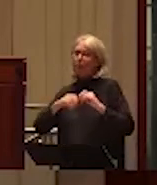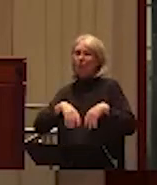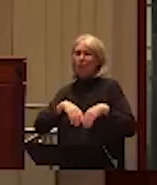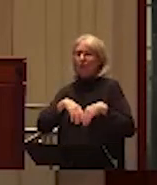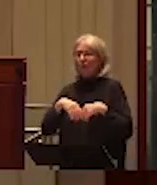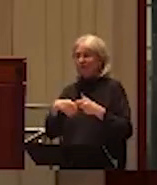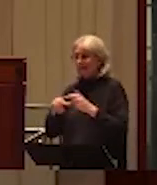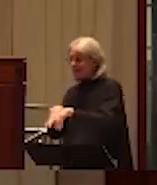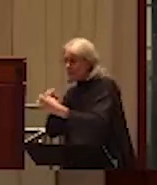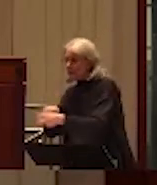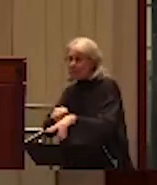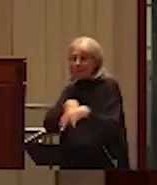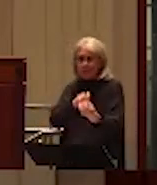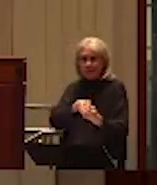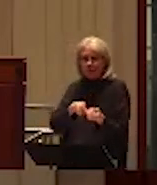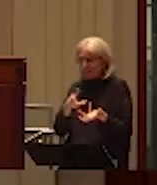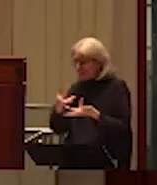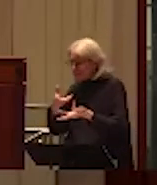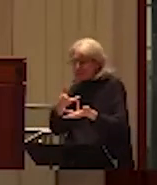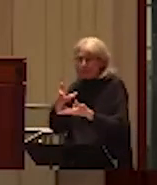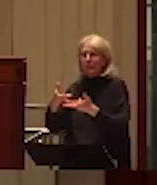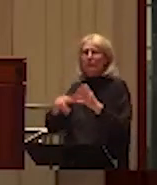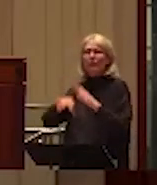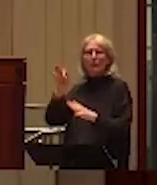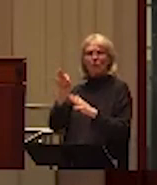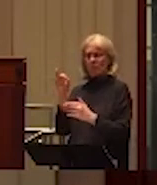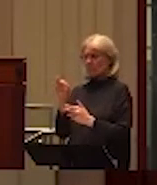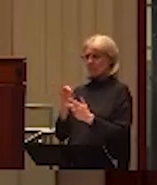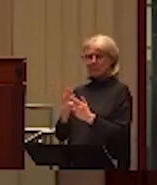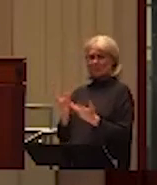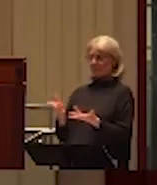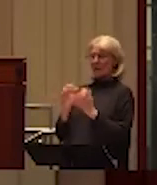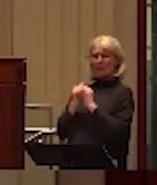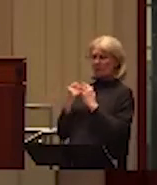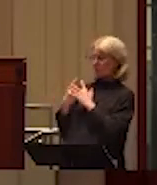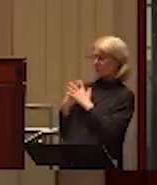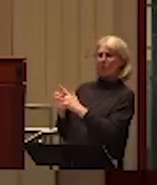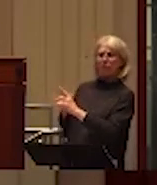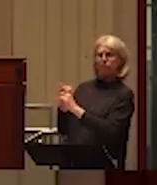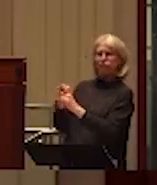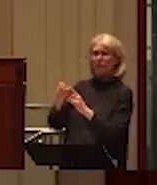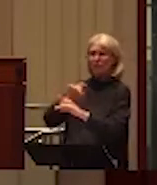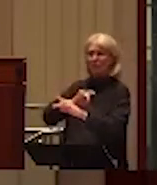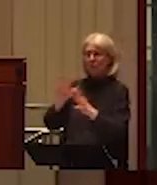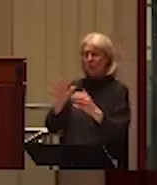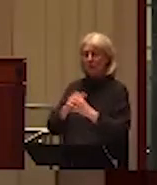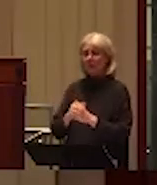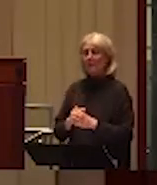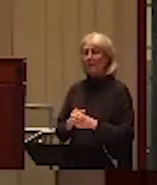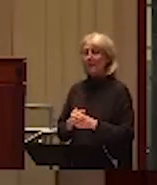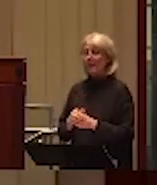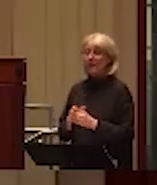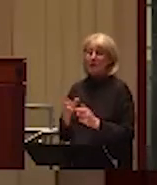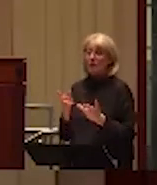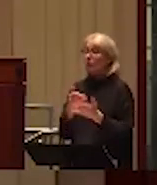yes, to answer that question, bi-directionality itself means perpetration of violence for whatever